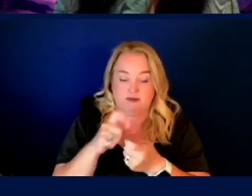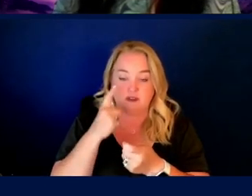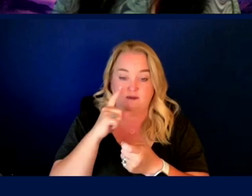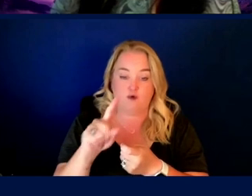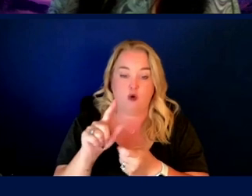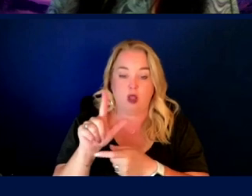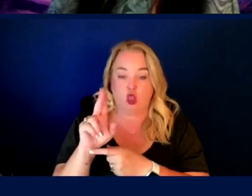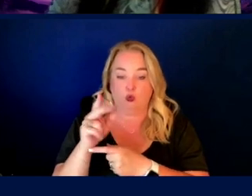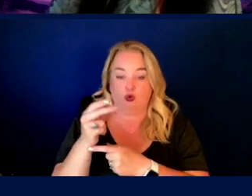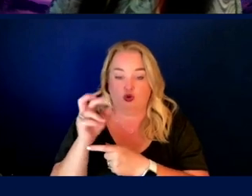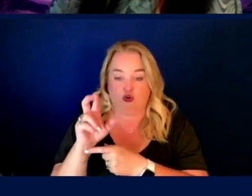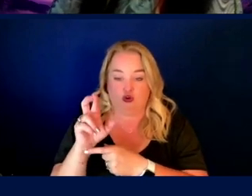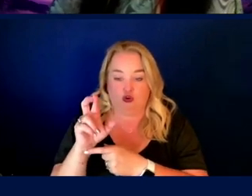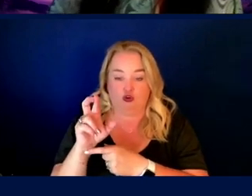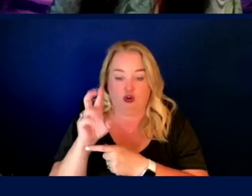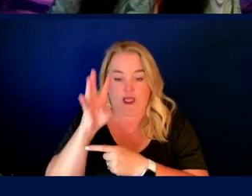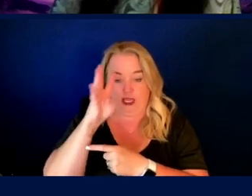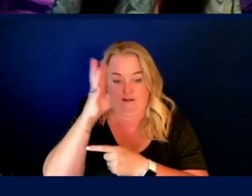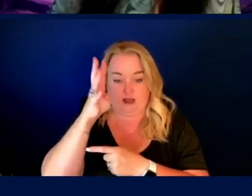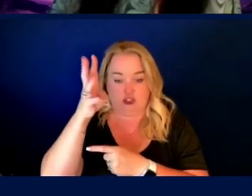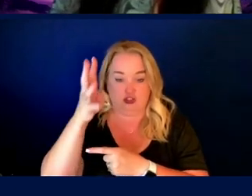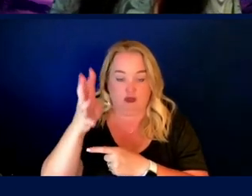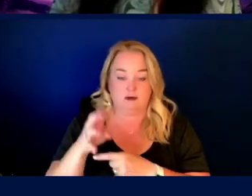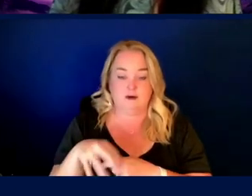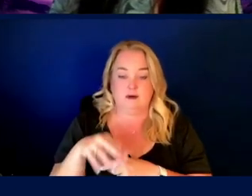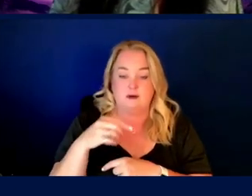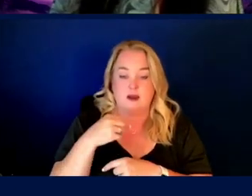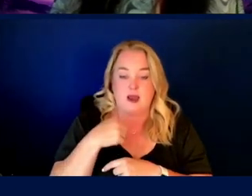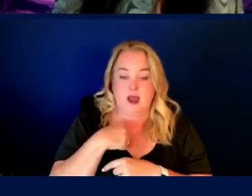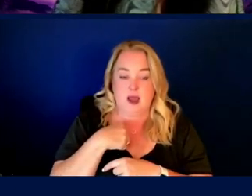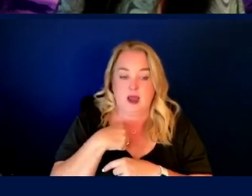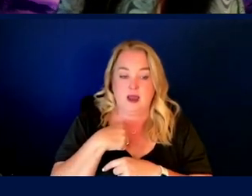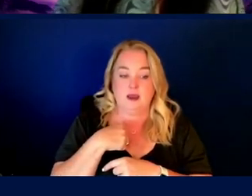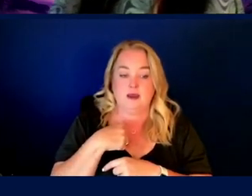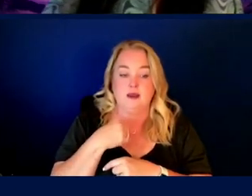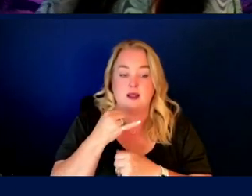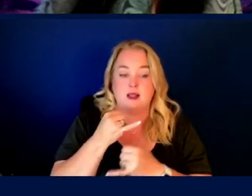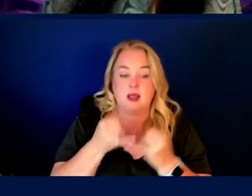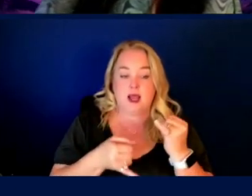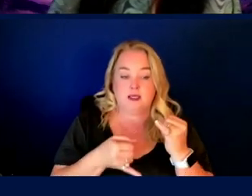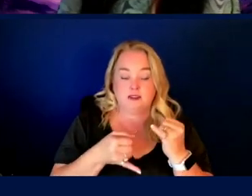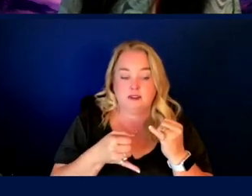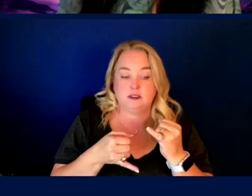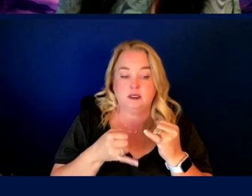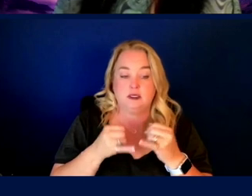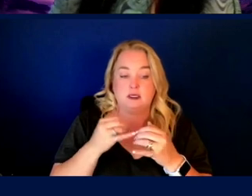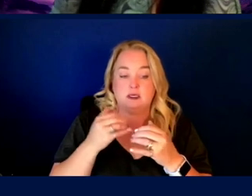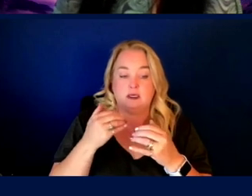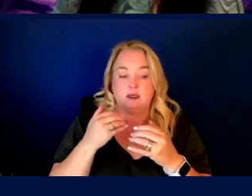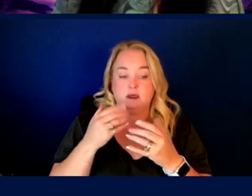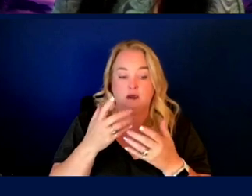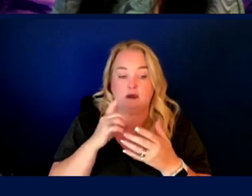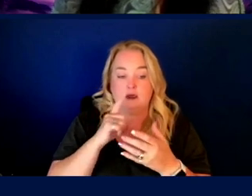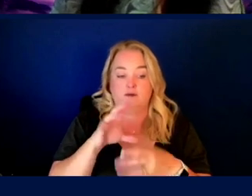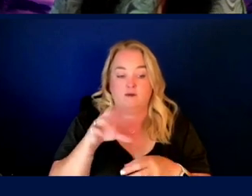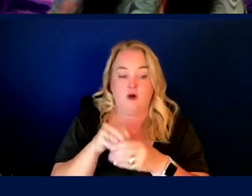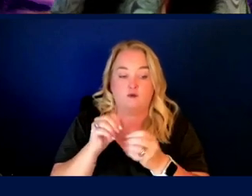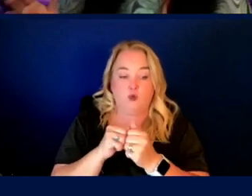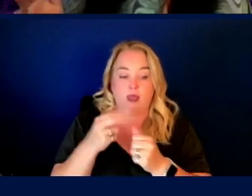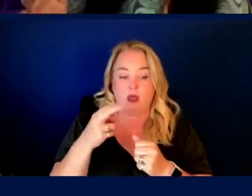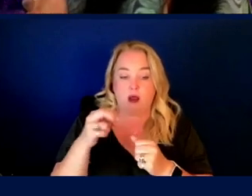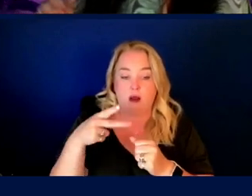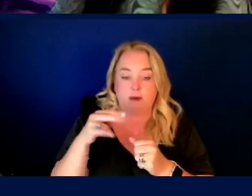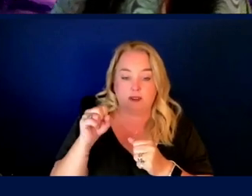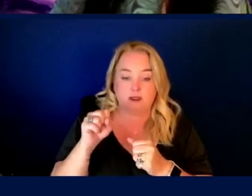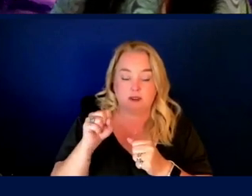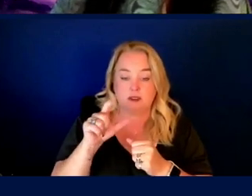uh, lunar innovation. Uh, lastly, I founded and lead the human space flight innovation network at the Hopkins applied physics lab. Uh, we're